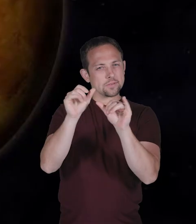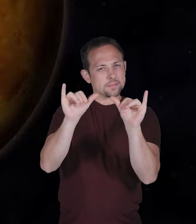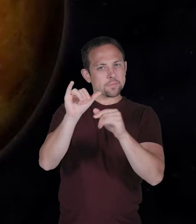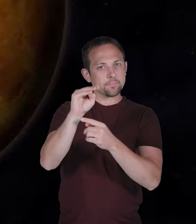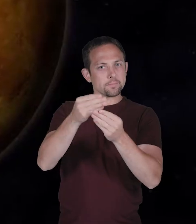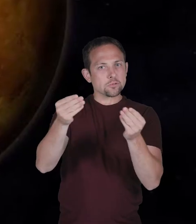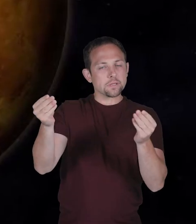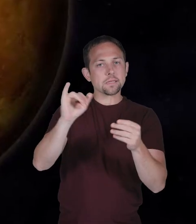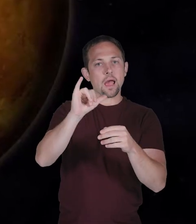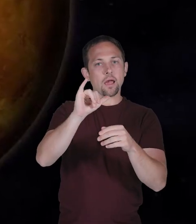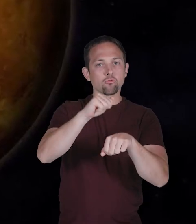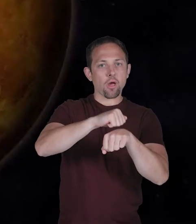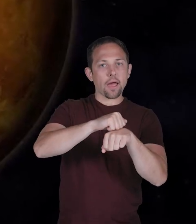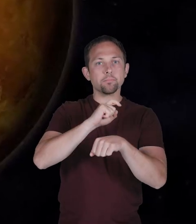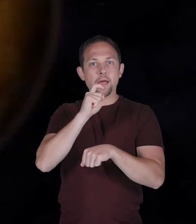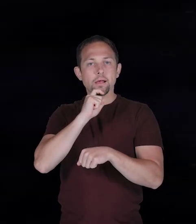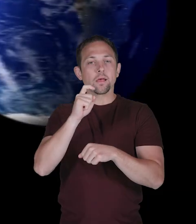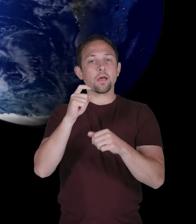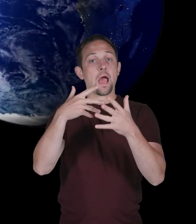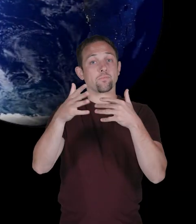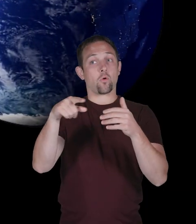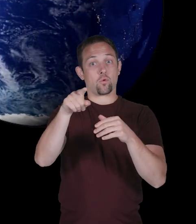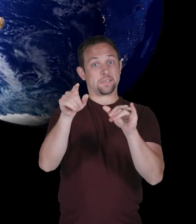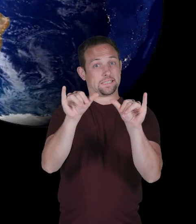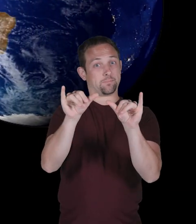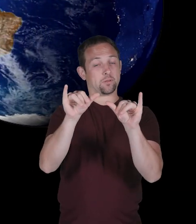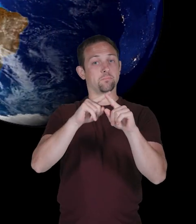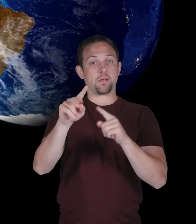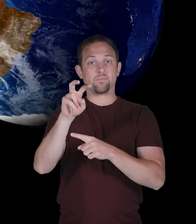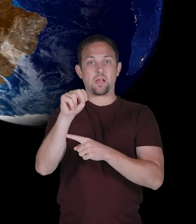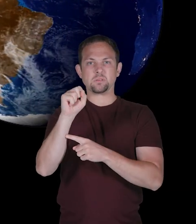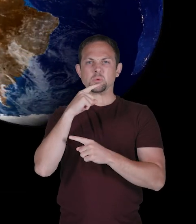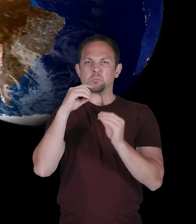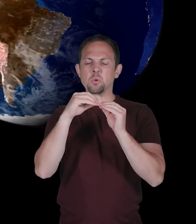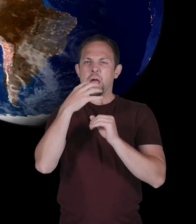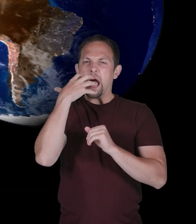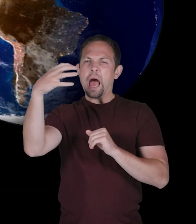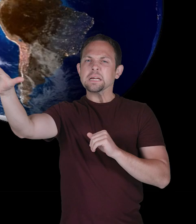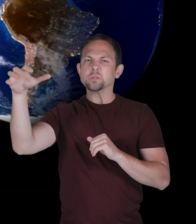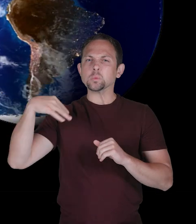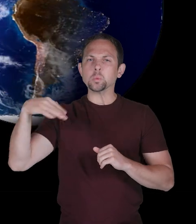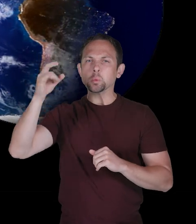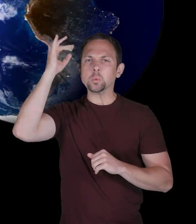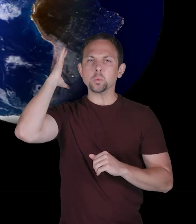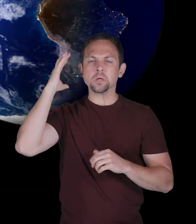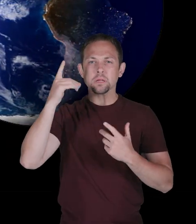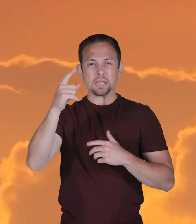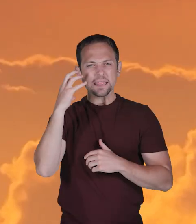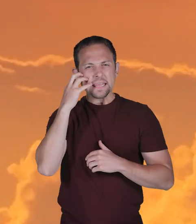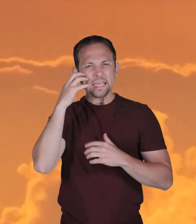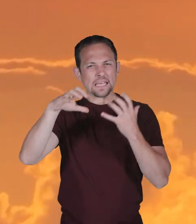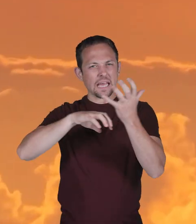of similar materials, like rock and metal. Even though they share similarities, Venus is much hotter than Earth,